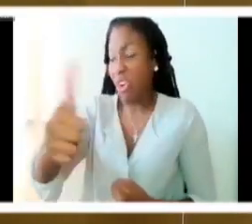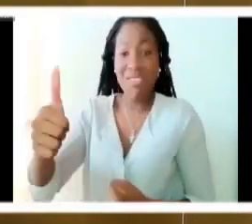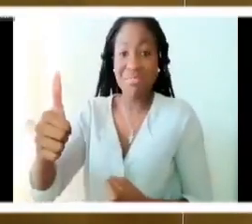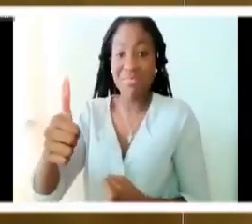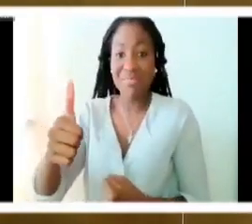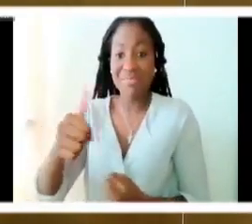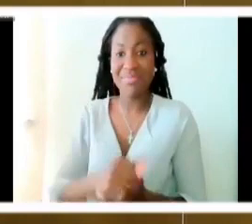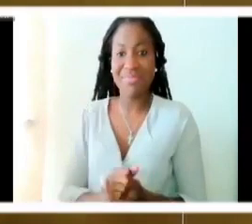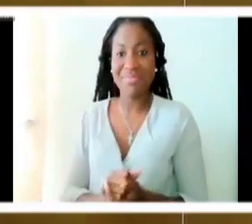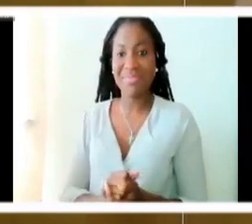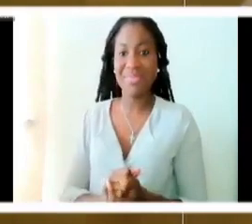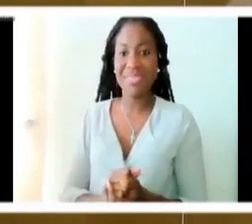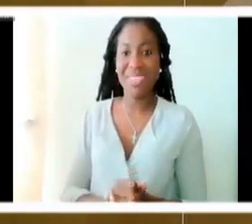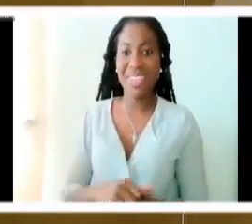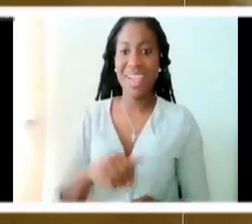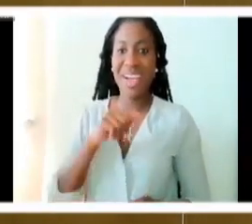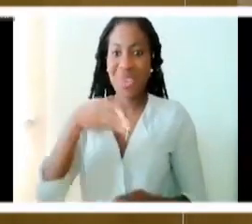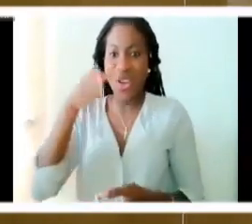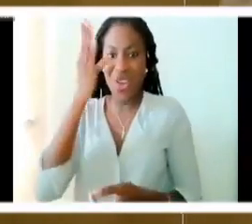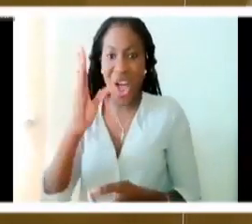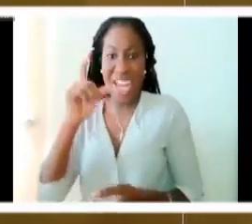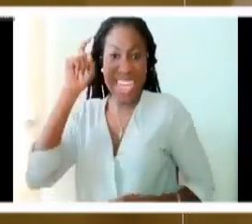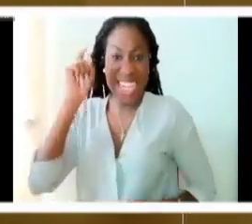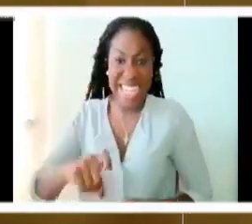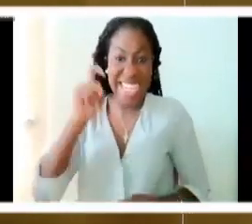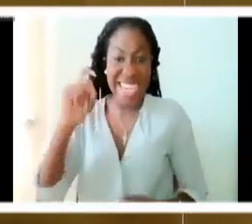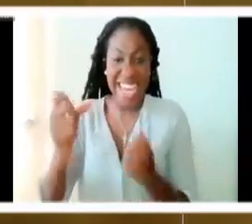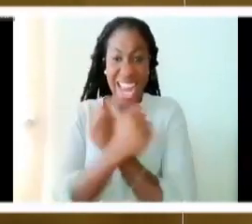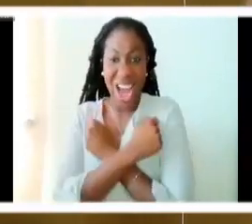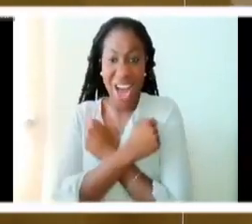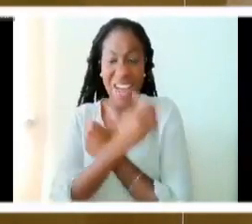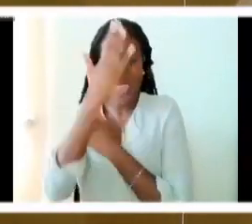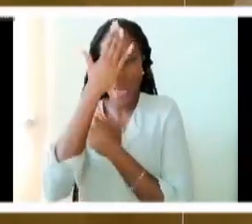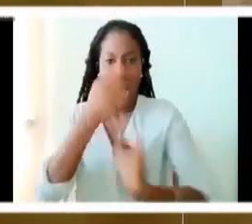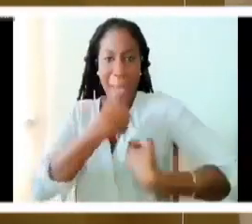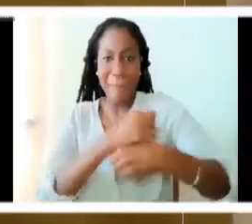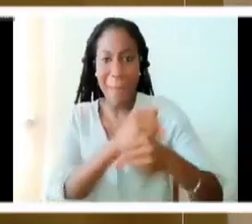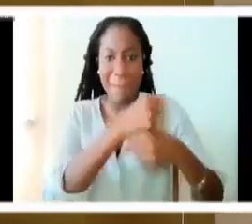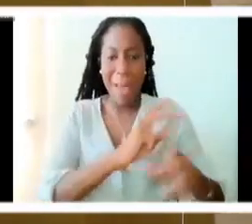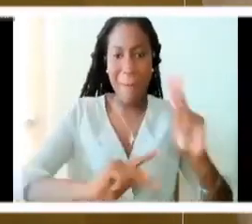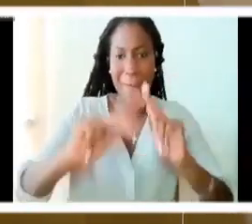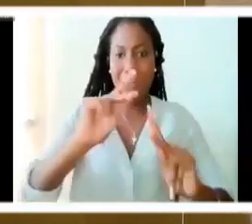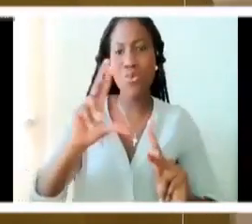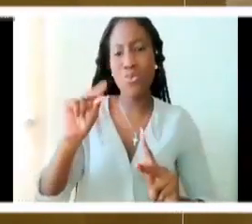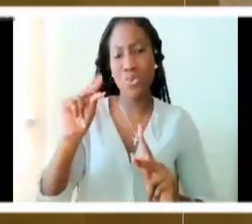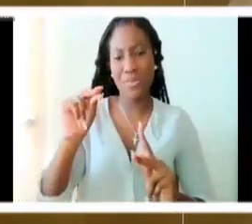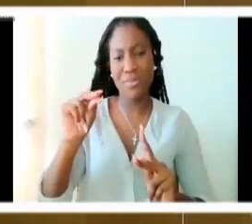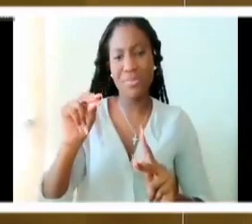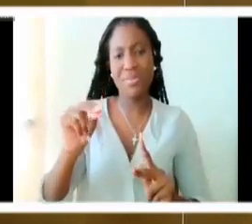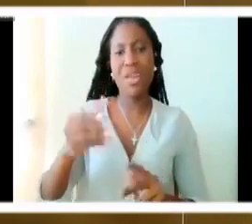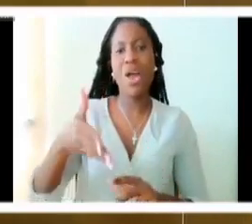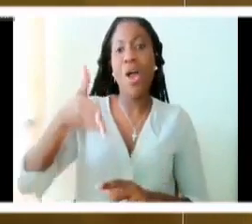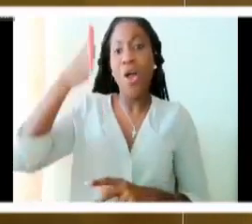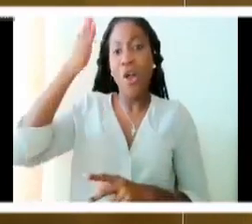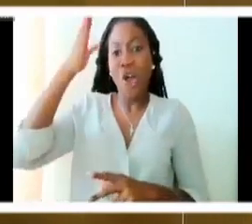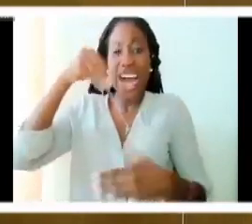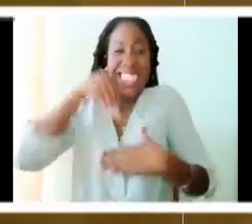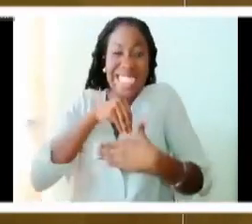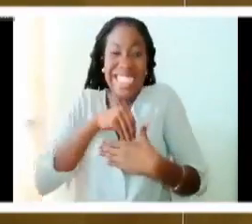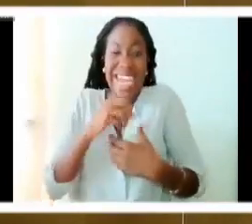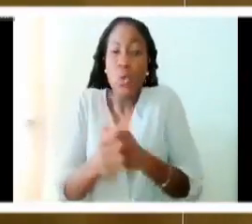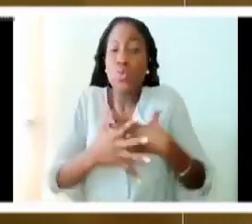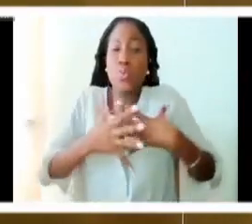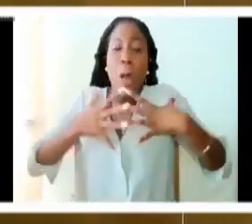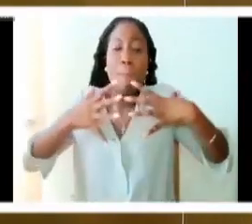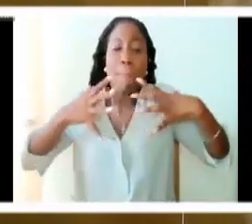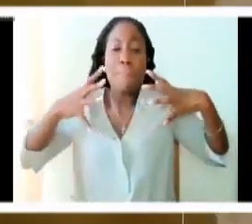and therefore needed an object of that love. God creates the cosmos out of the overflow of love. Not because of a